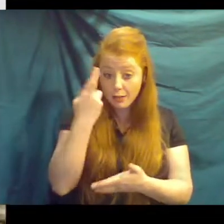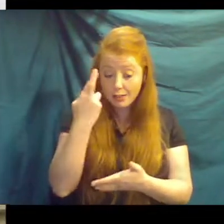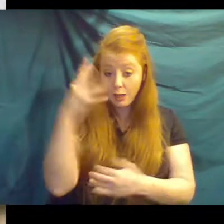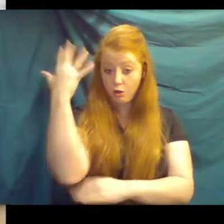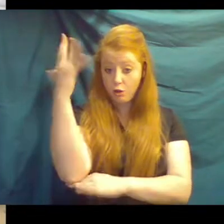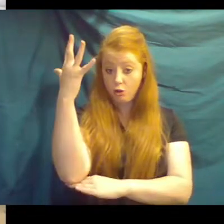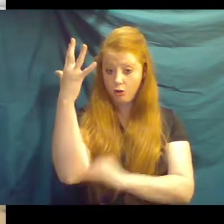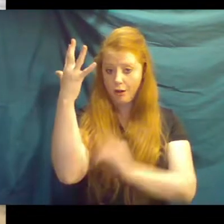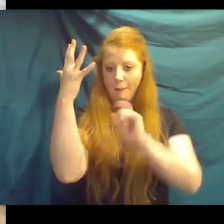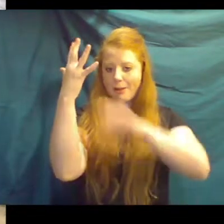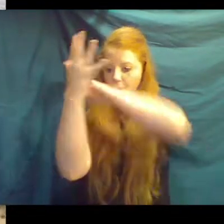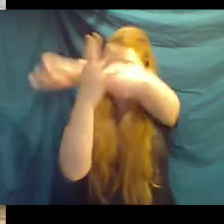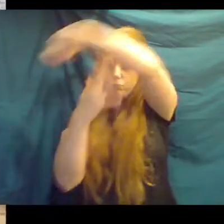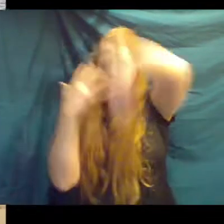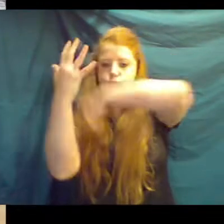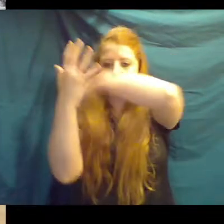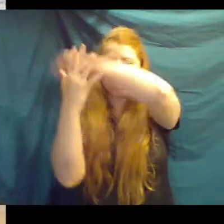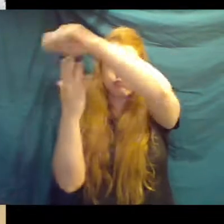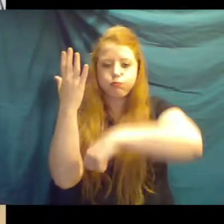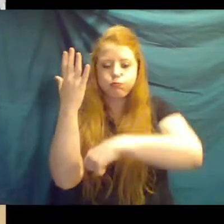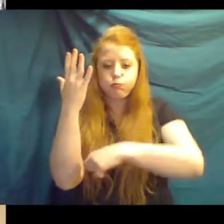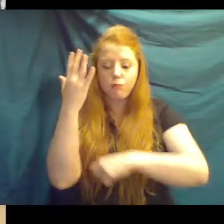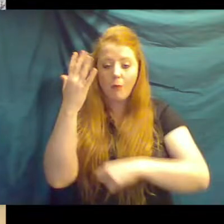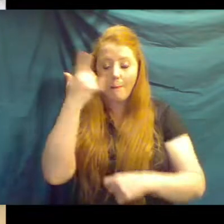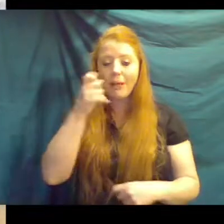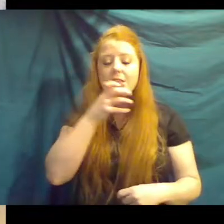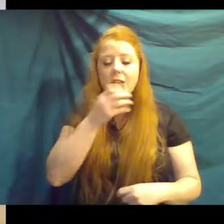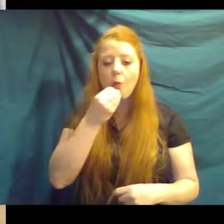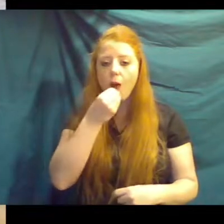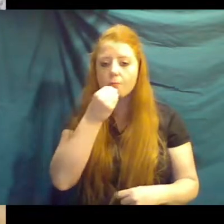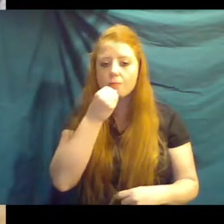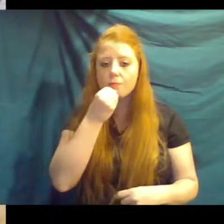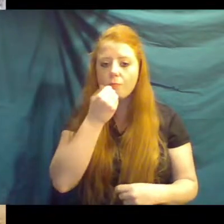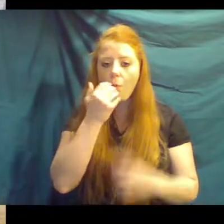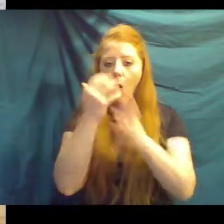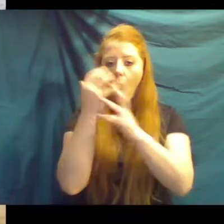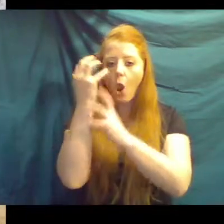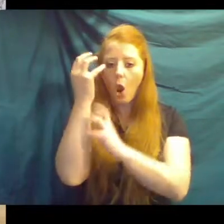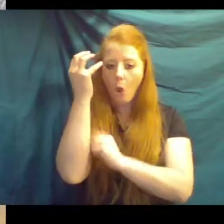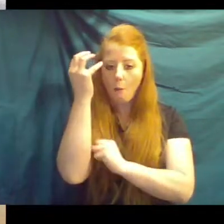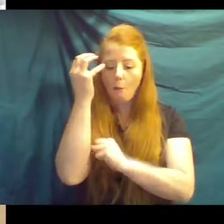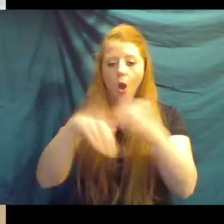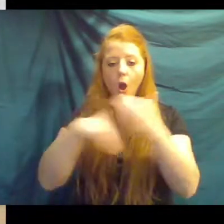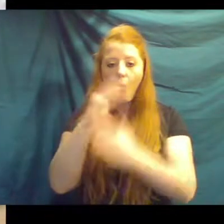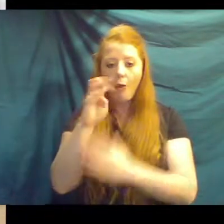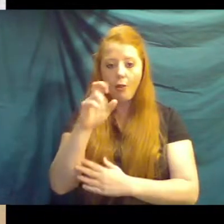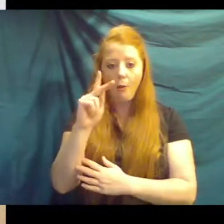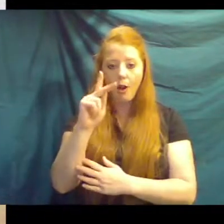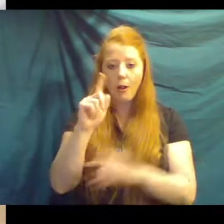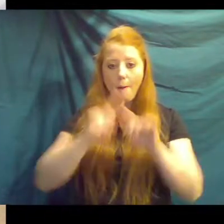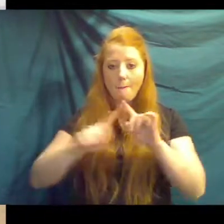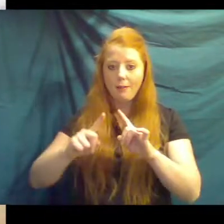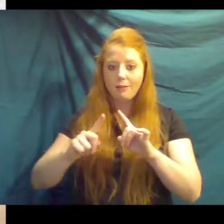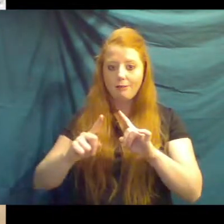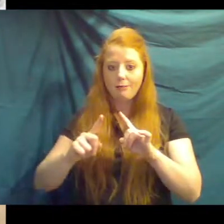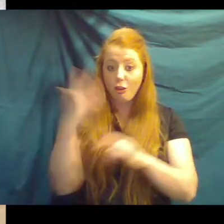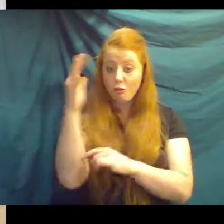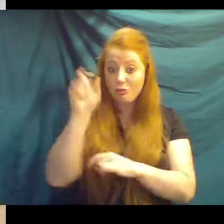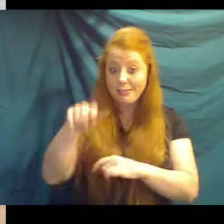would eat all of the bark off of the trees. And the trees need that bark to survive. It helps move the nutrients through their, through their